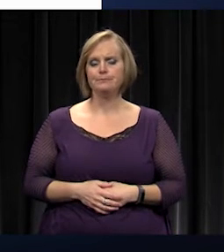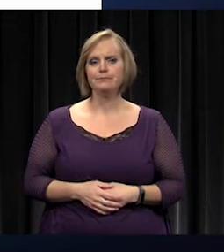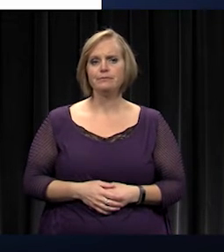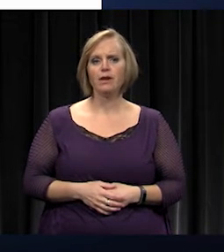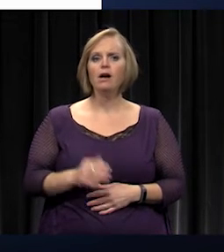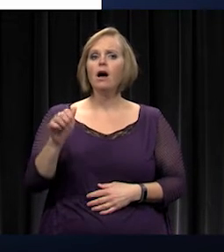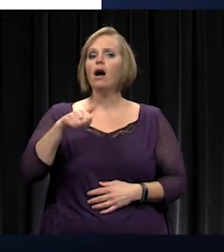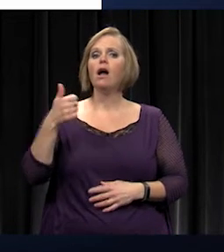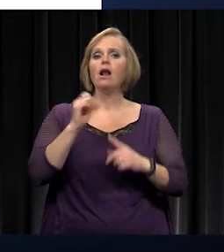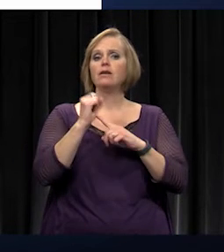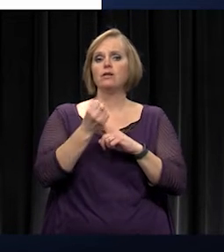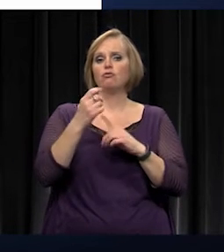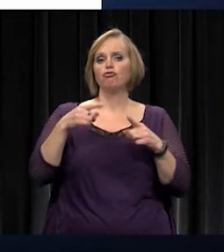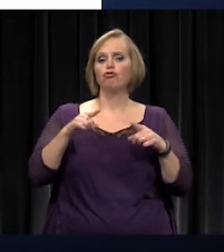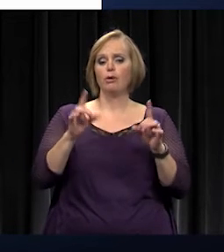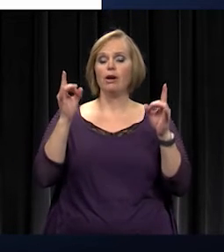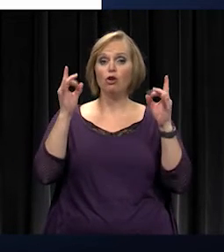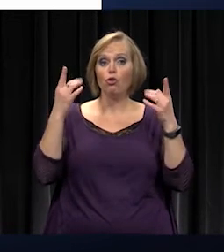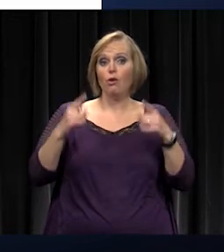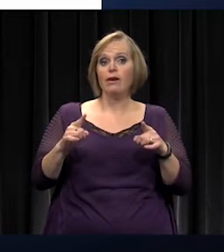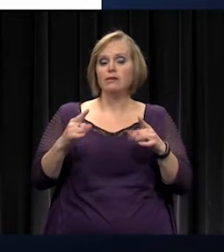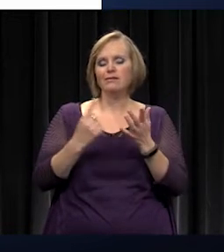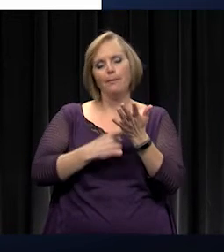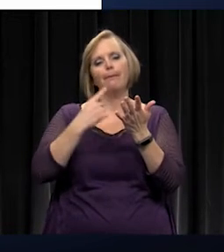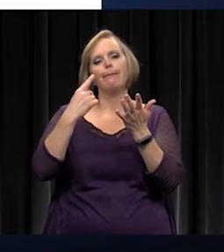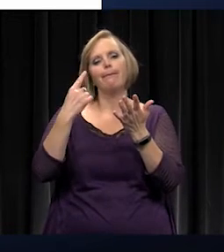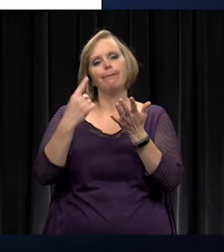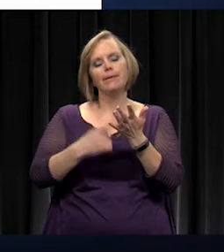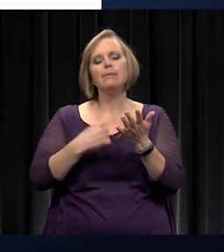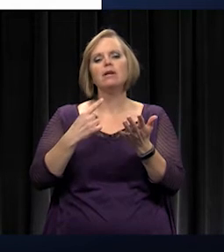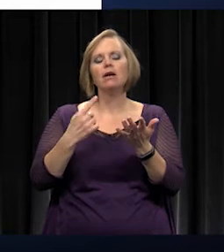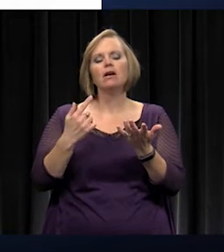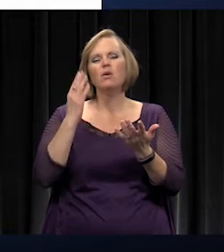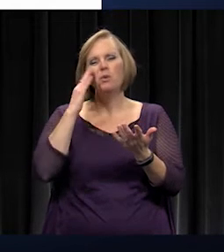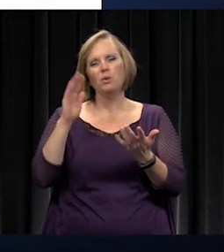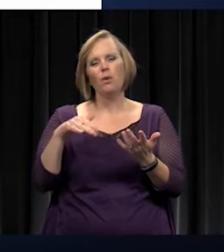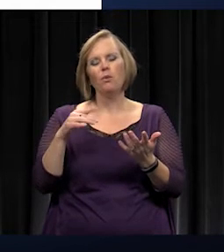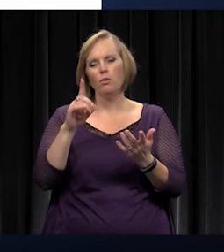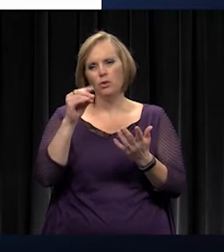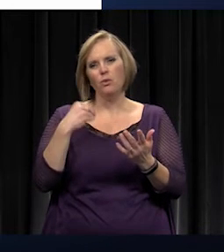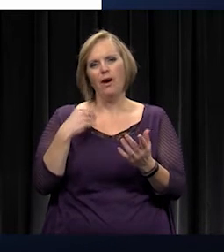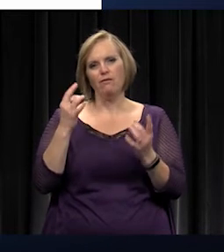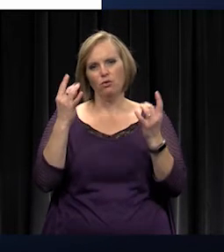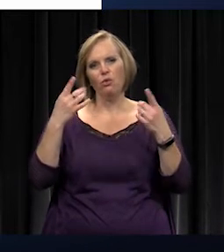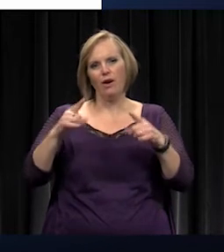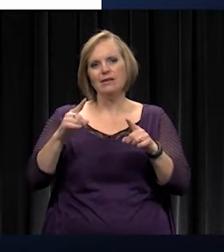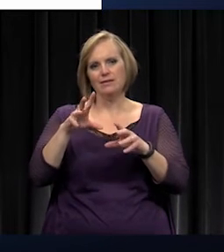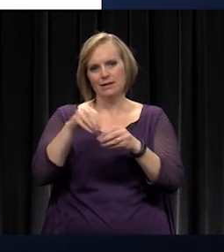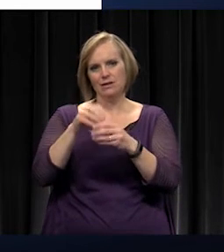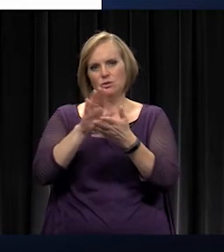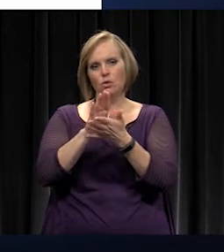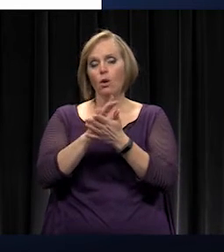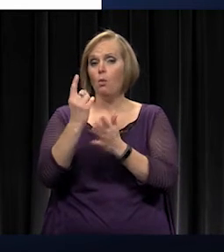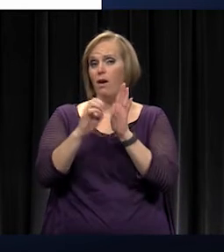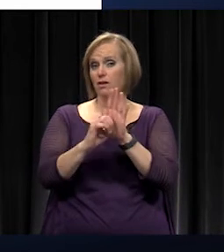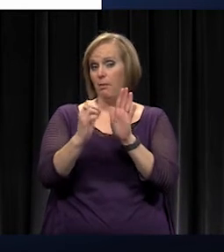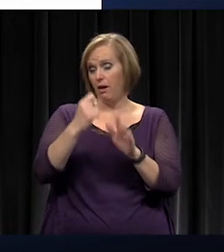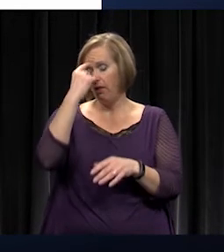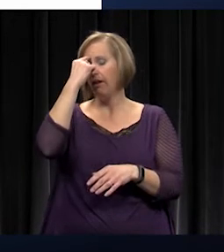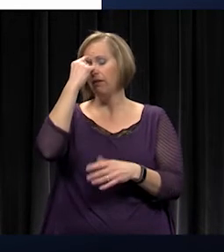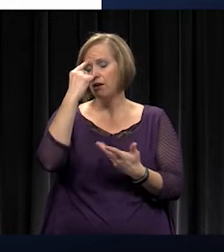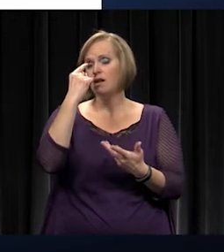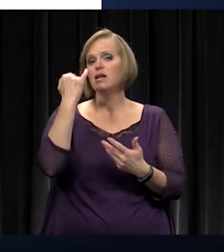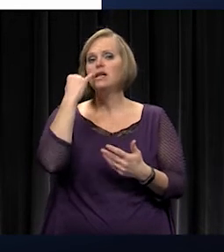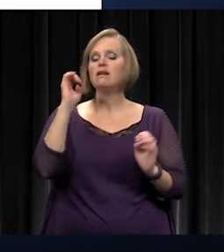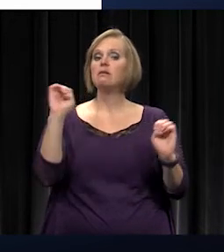Another scenario, in a crisis, from time to time, of course, we have crises in our schools. An example I think of, there's an